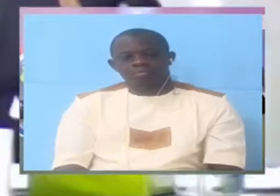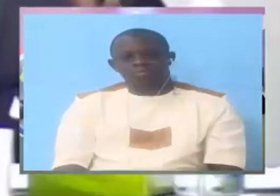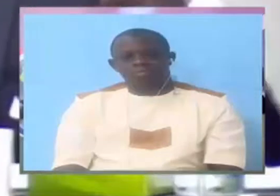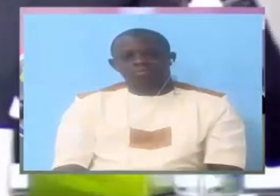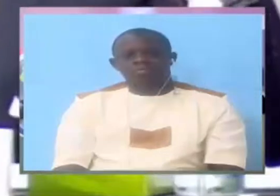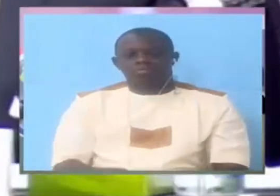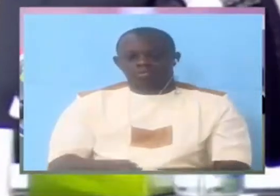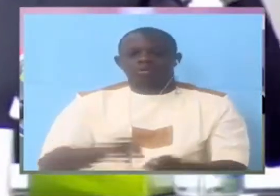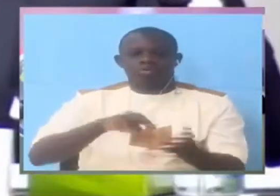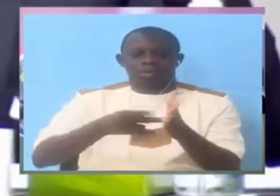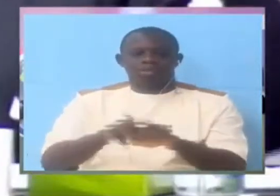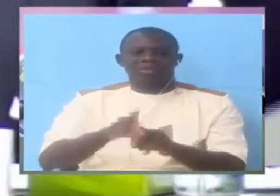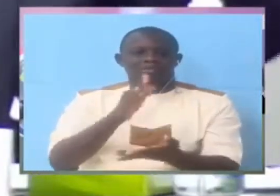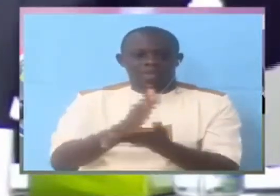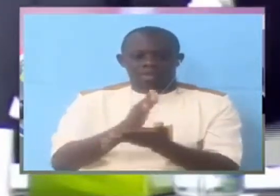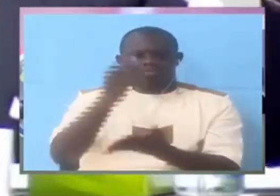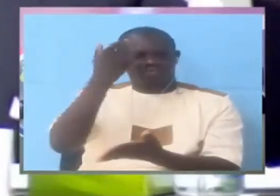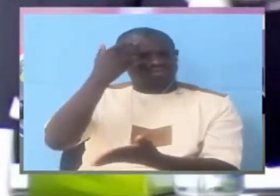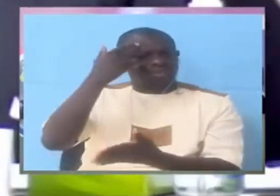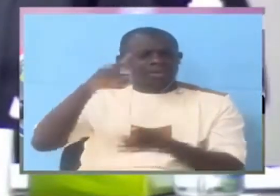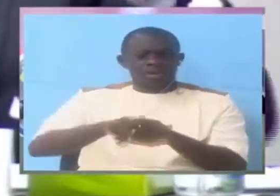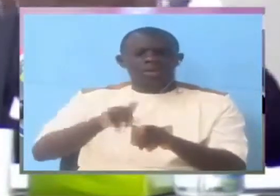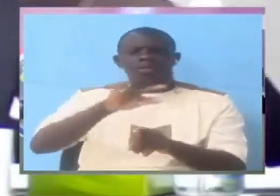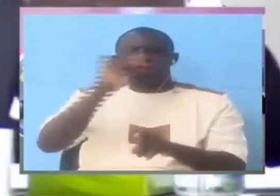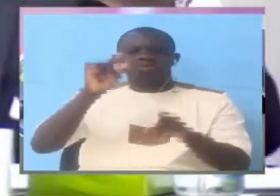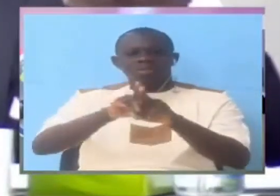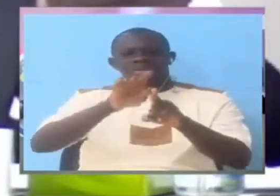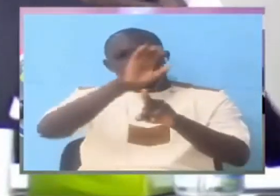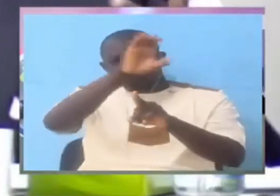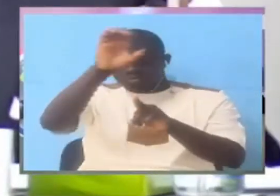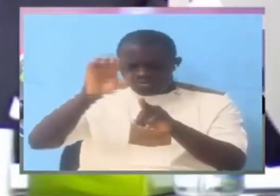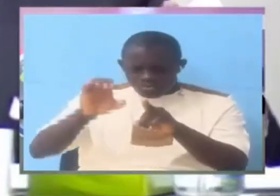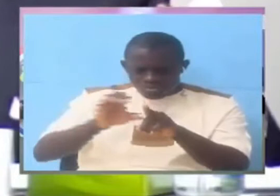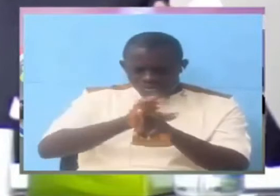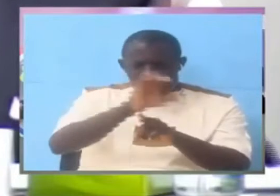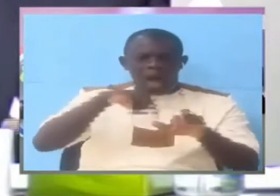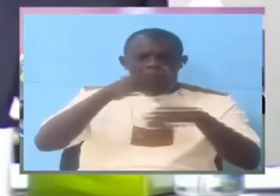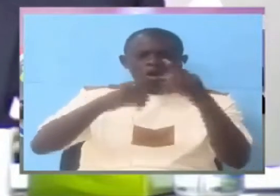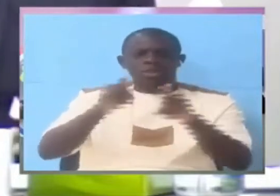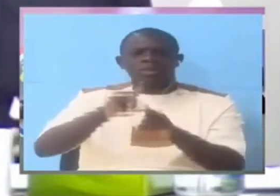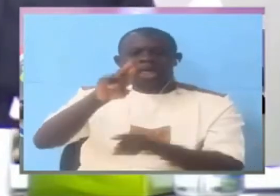In fact, the organogram of the organization should be there for the members of staff to know.